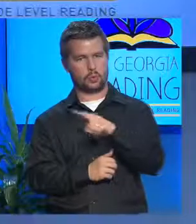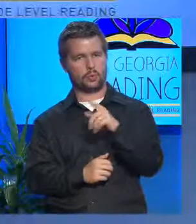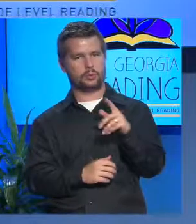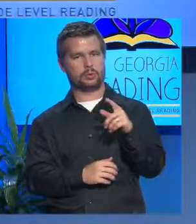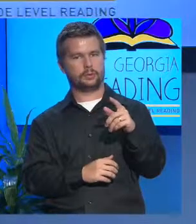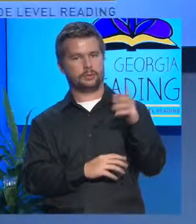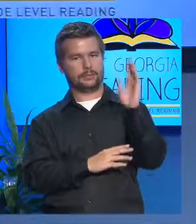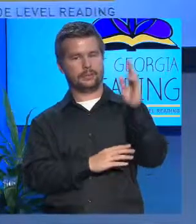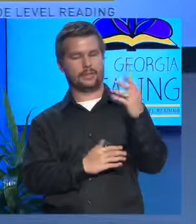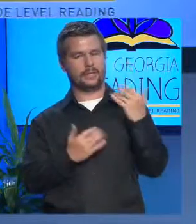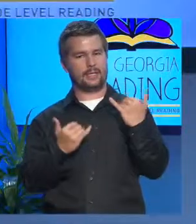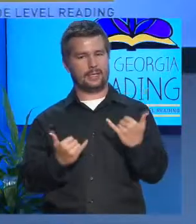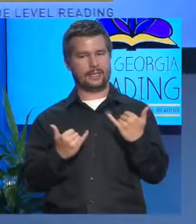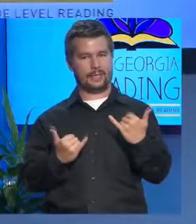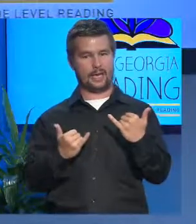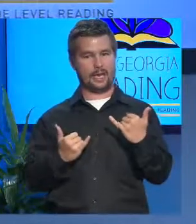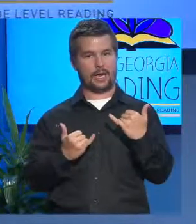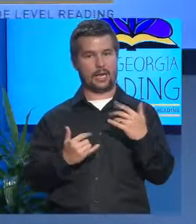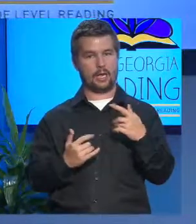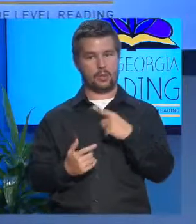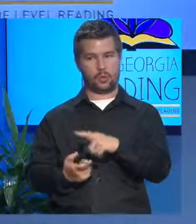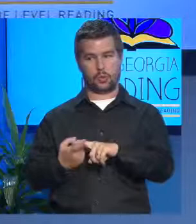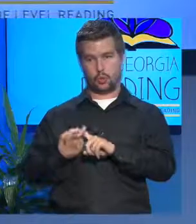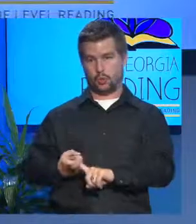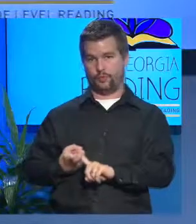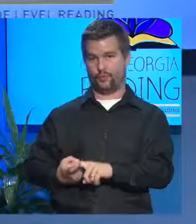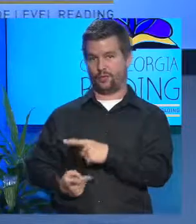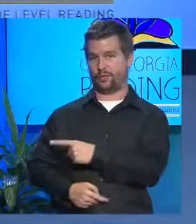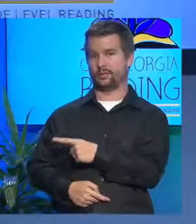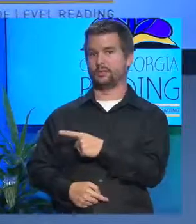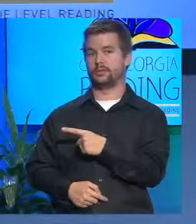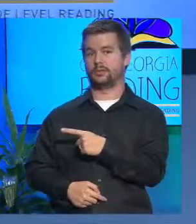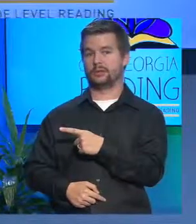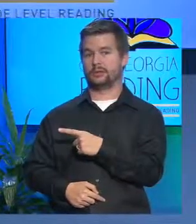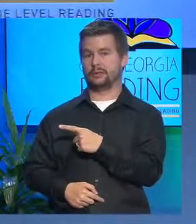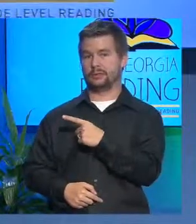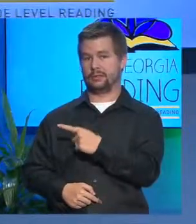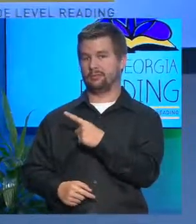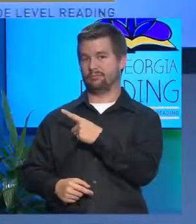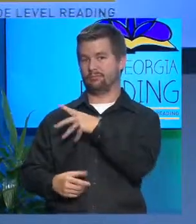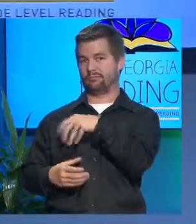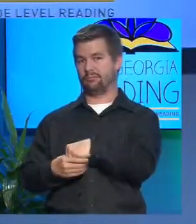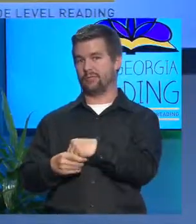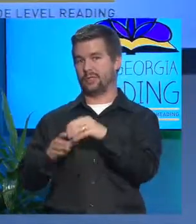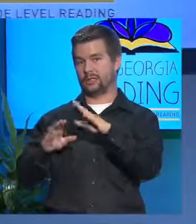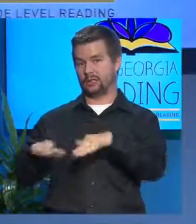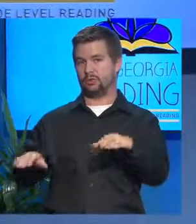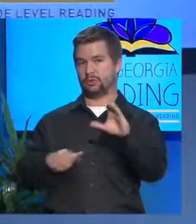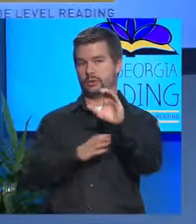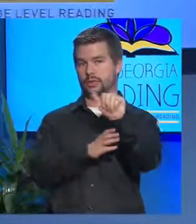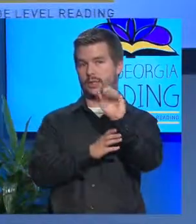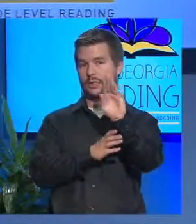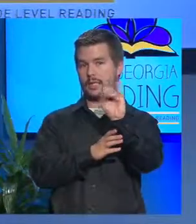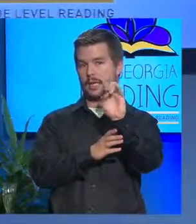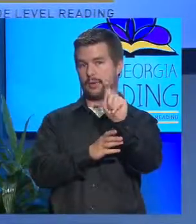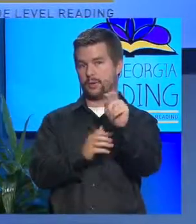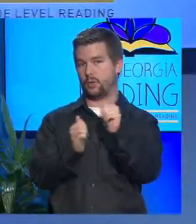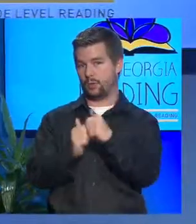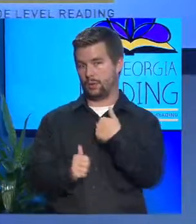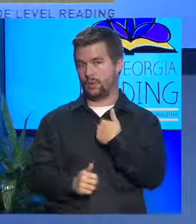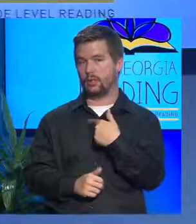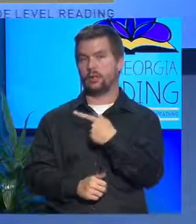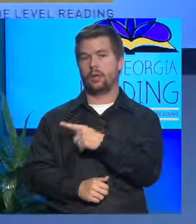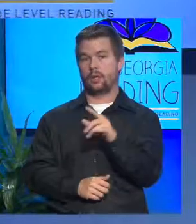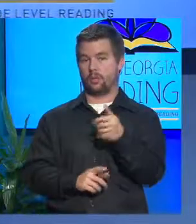And now I have a very good friend who is on the Children's Cabinet with me, and also